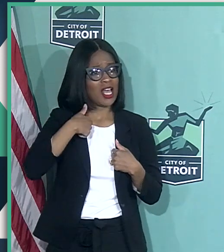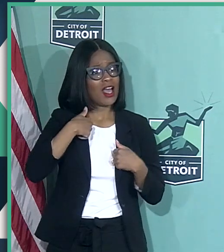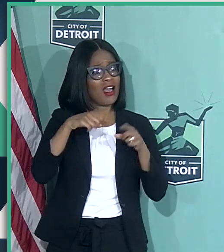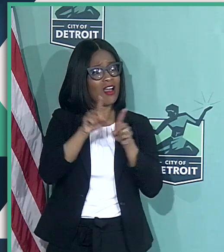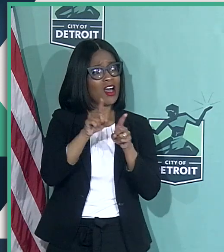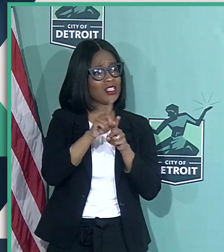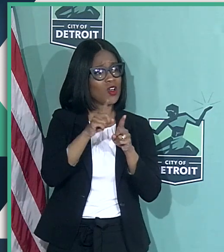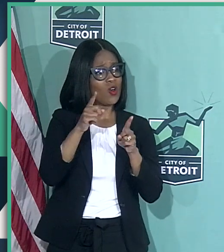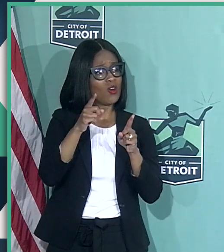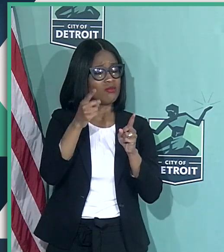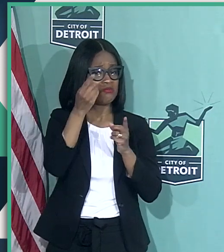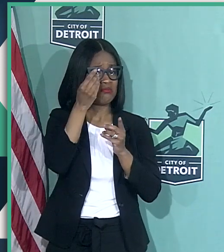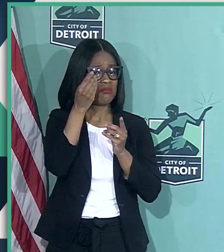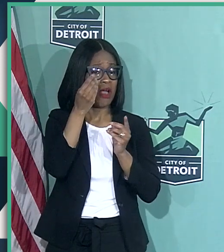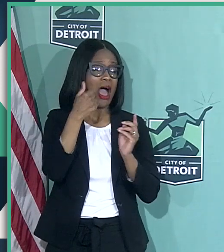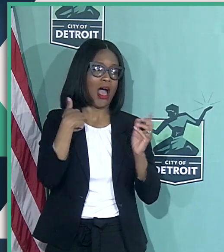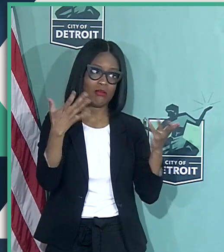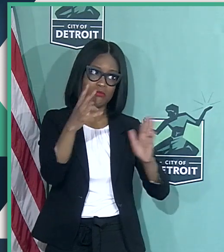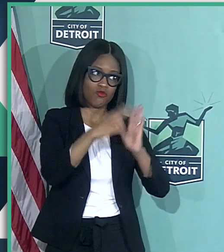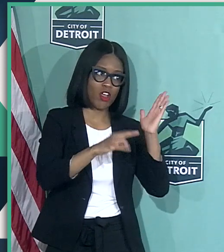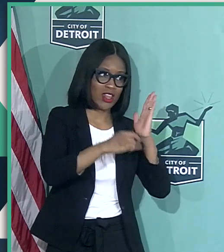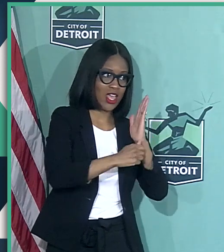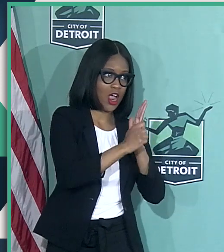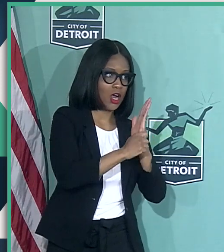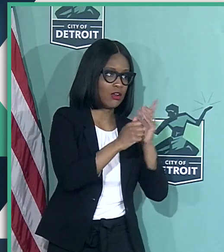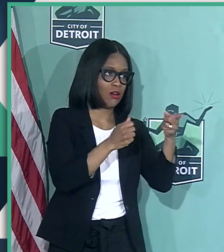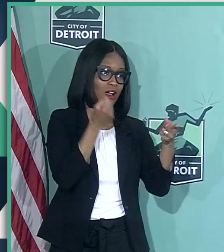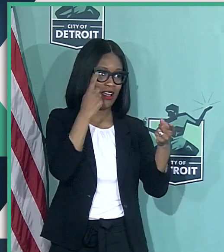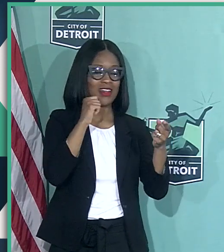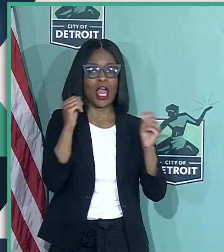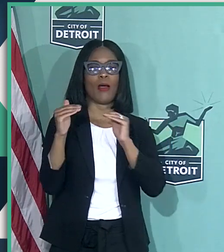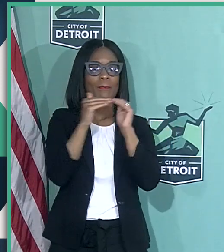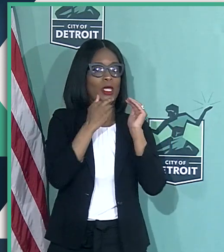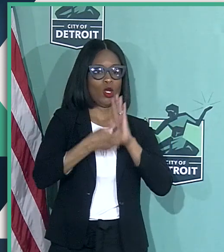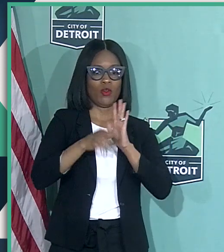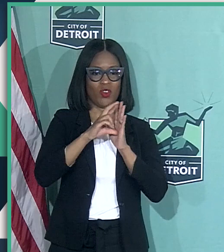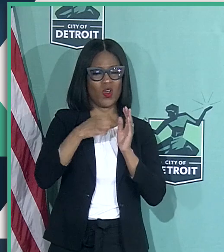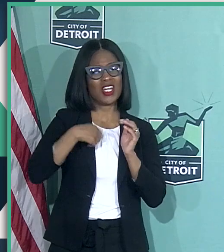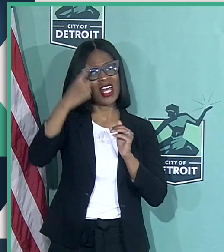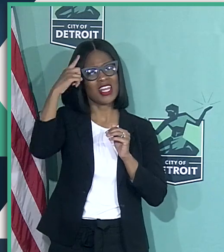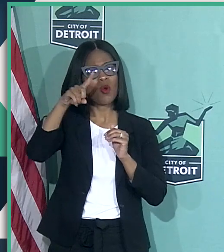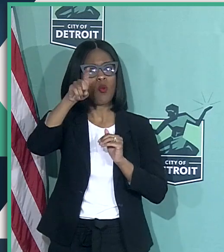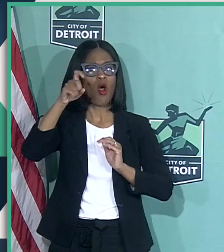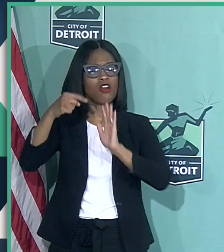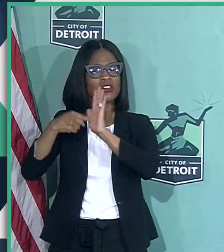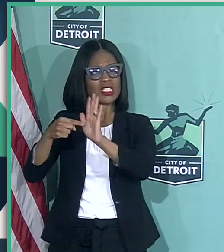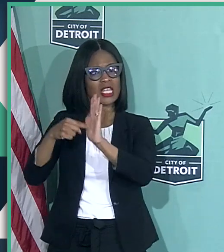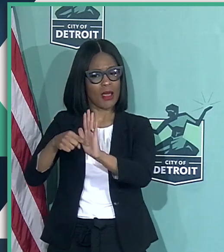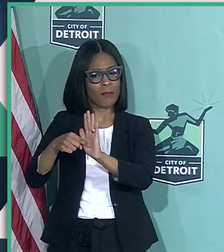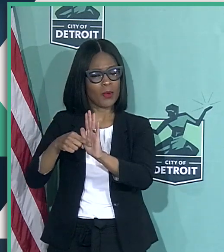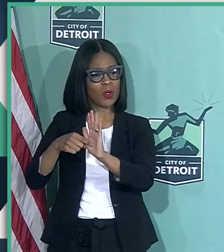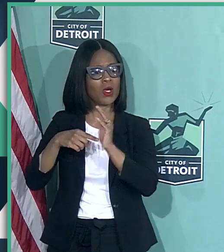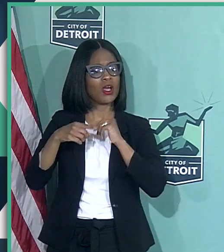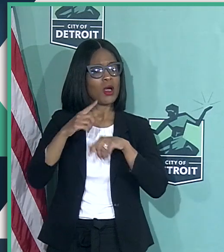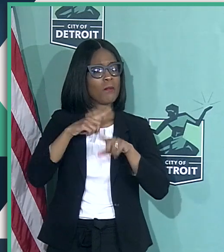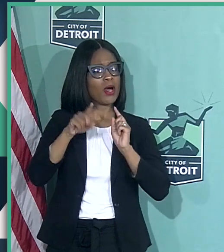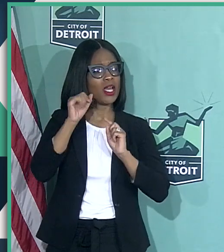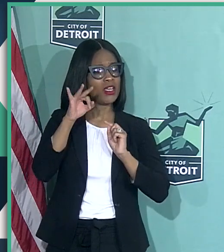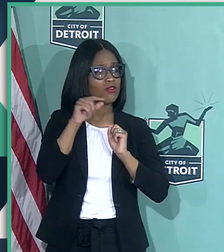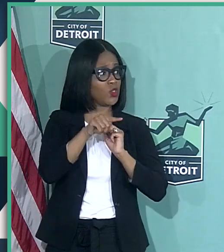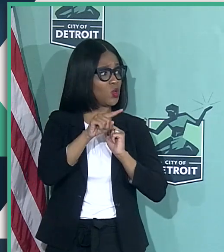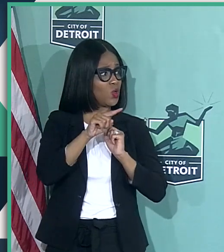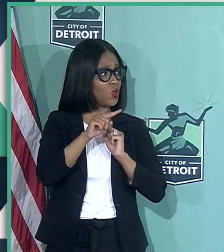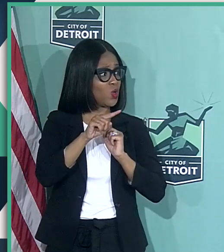to also add, I read that article, one, it wasn't peer-reviewed, and I think there were 100 samples they were looking at, but if you just look at